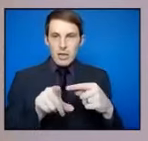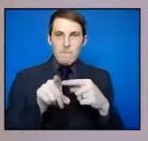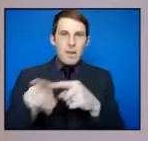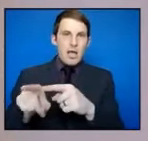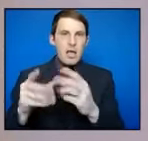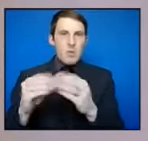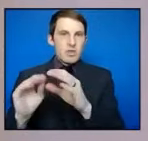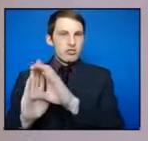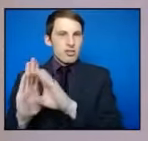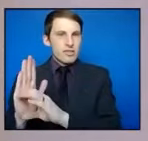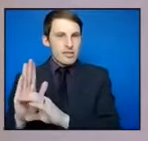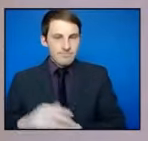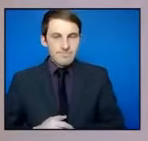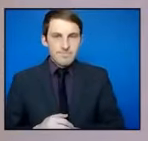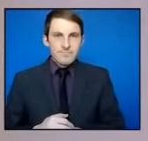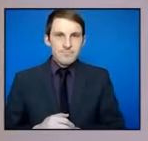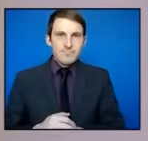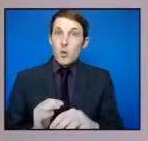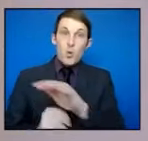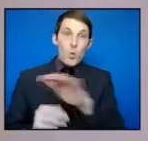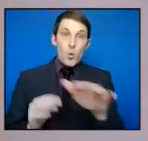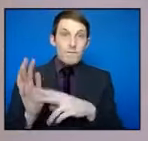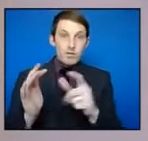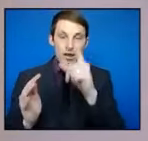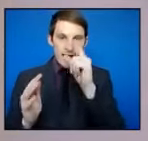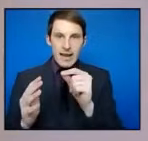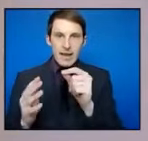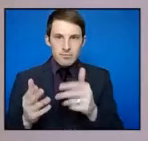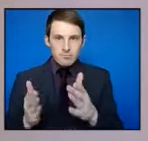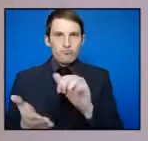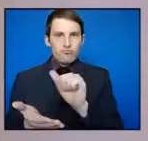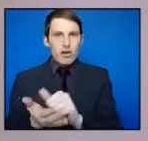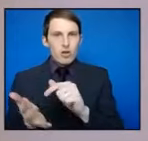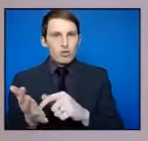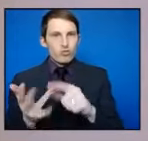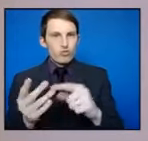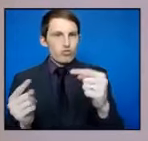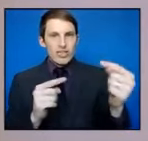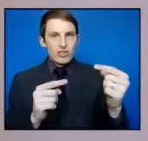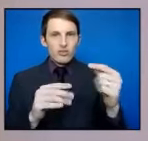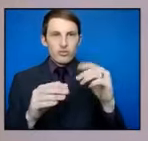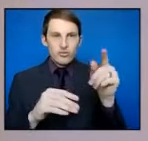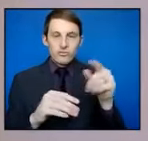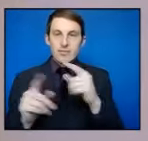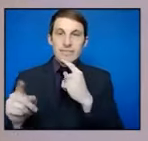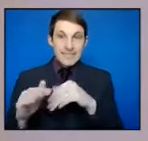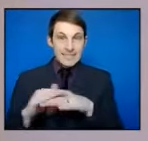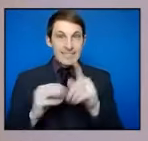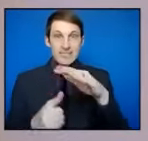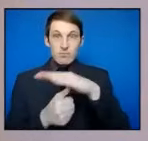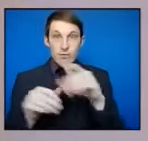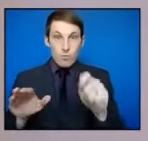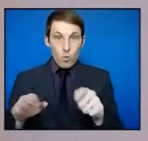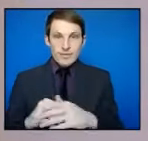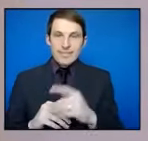Any Victorian is free to go and challenge the validity of that decision. In the Supreme Court? In the Supreme Court. They may